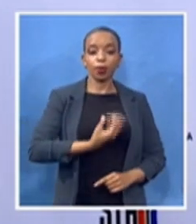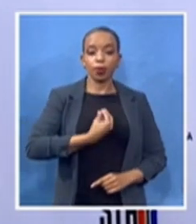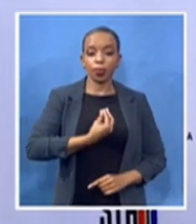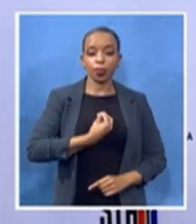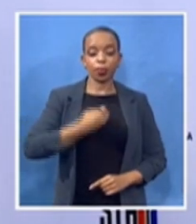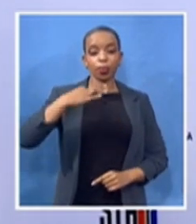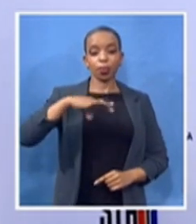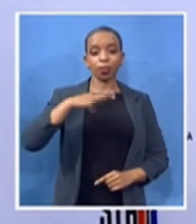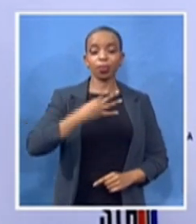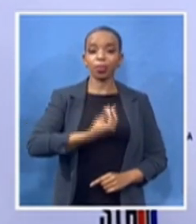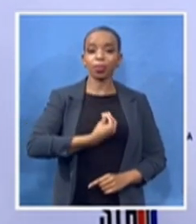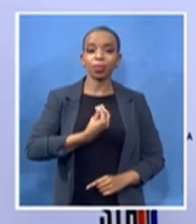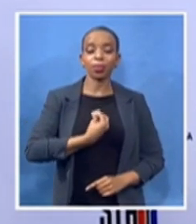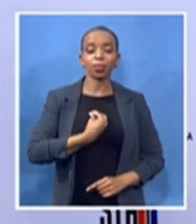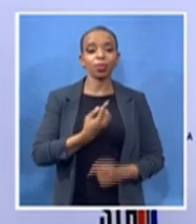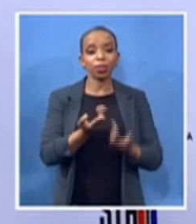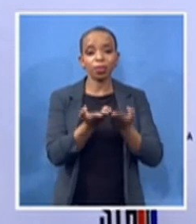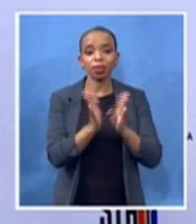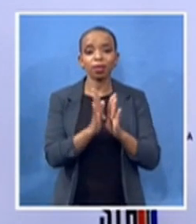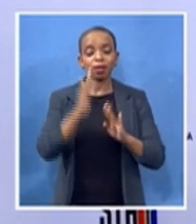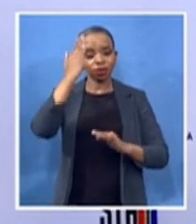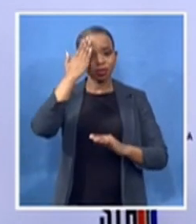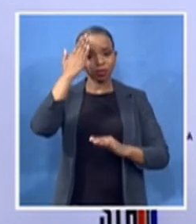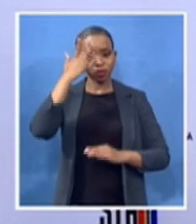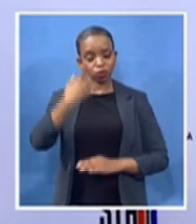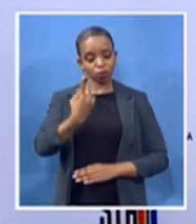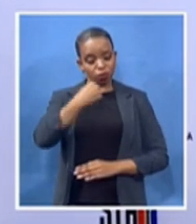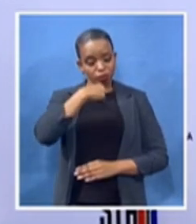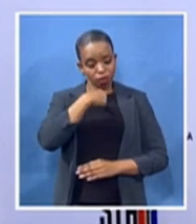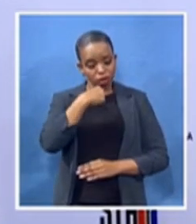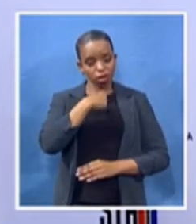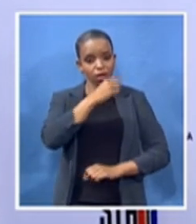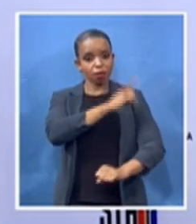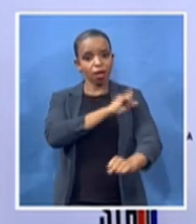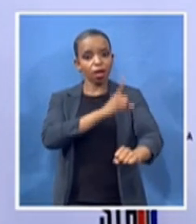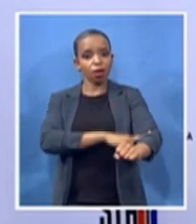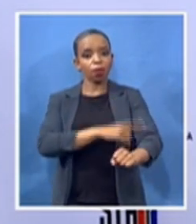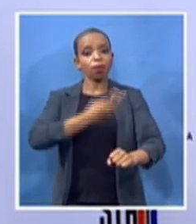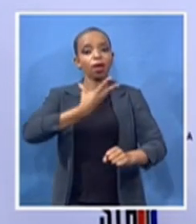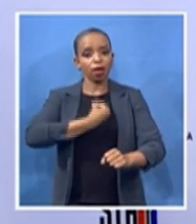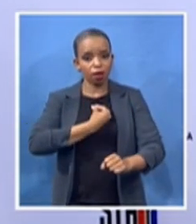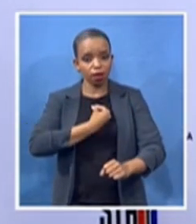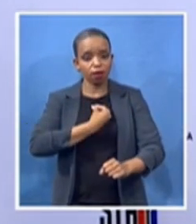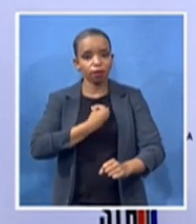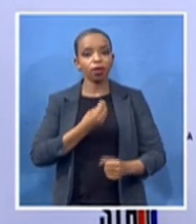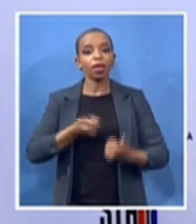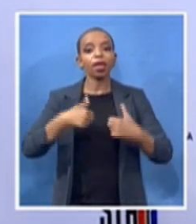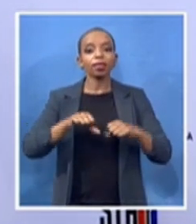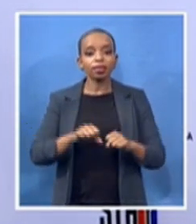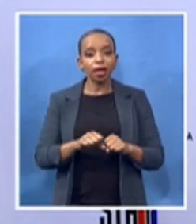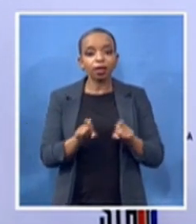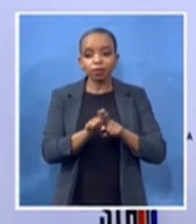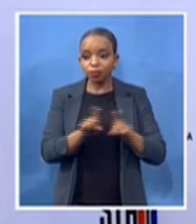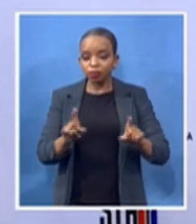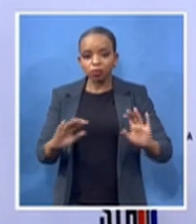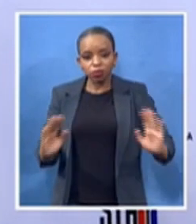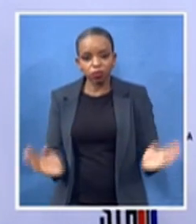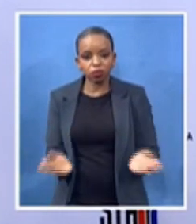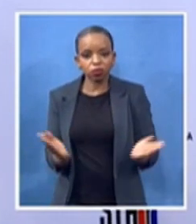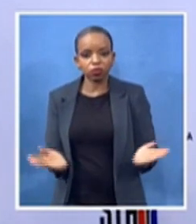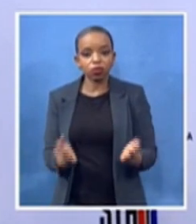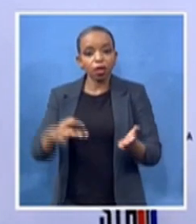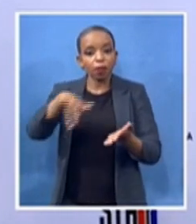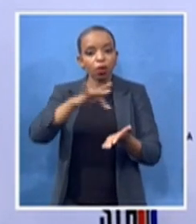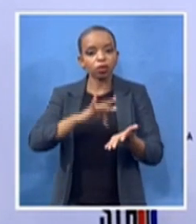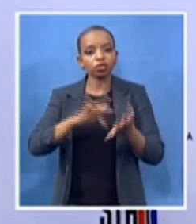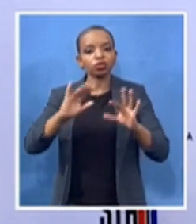themselves and to elevate them to positions that will leverage them to launch them into society as